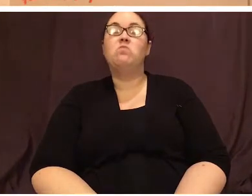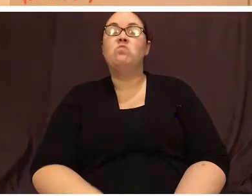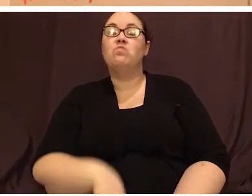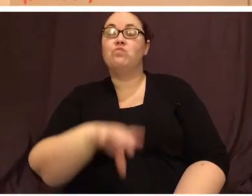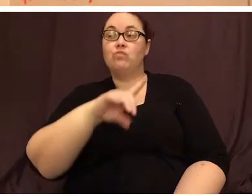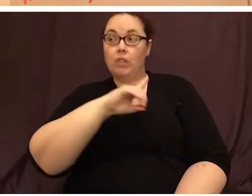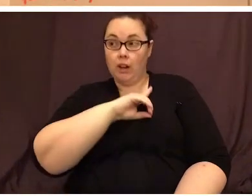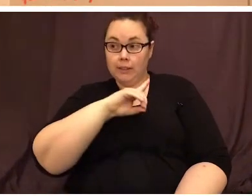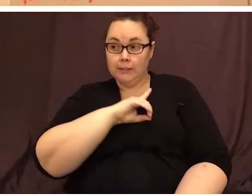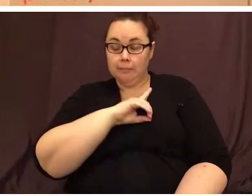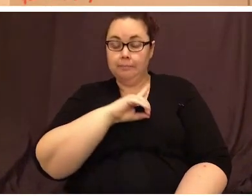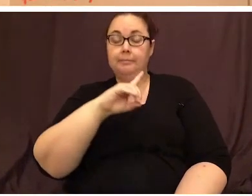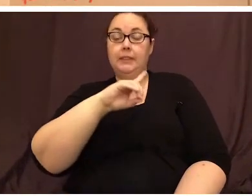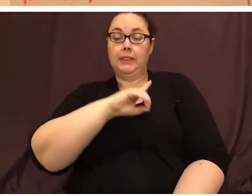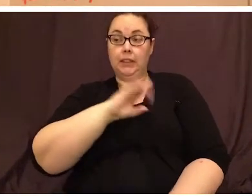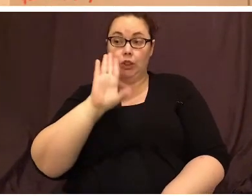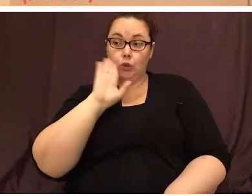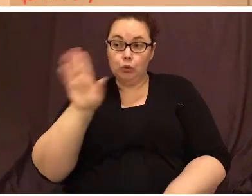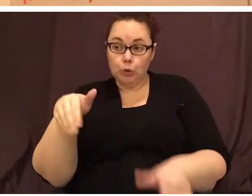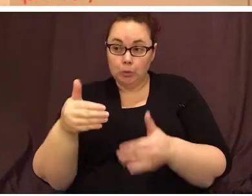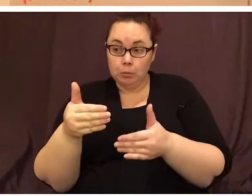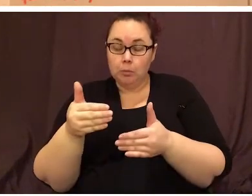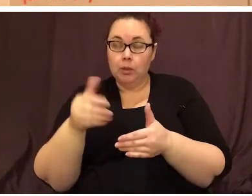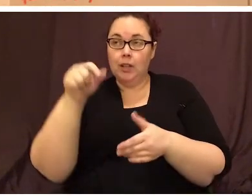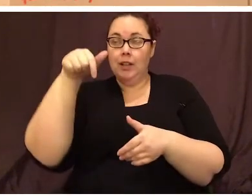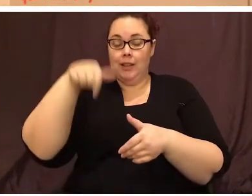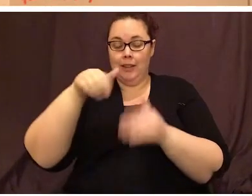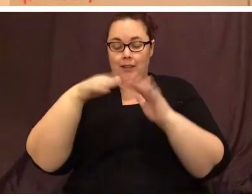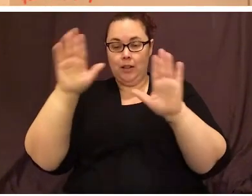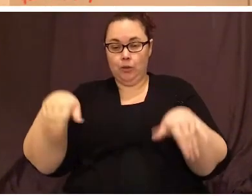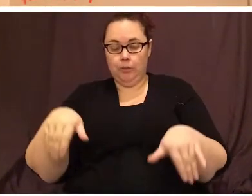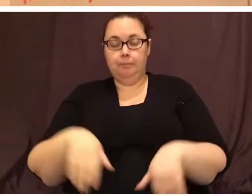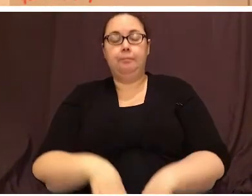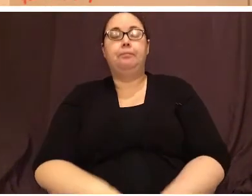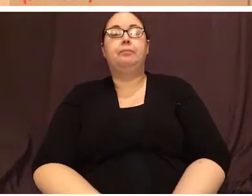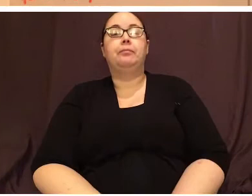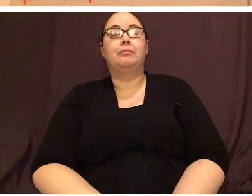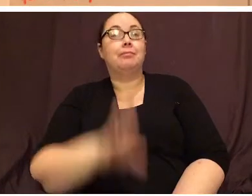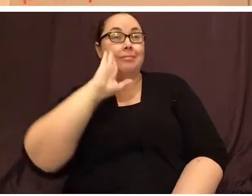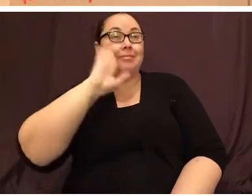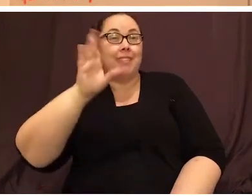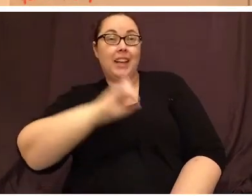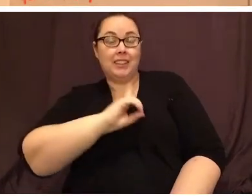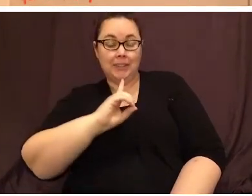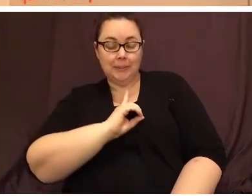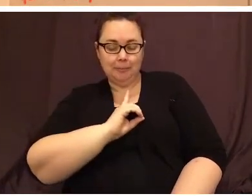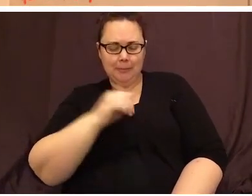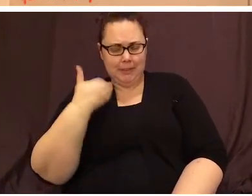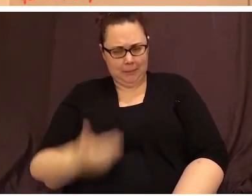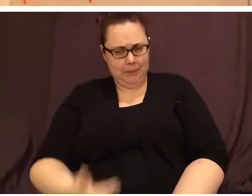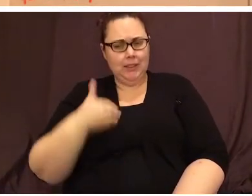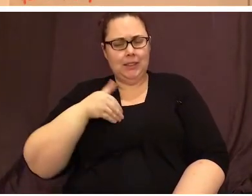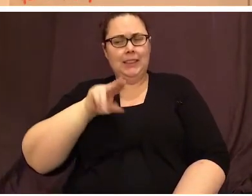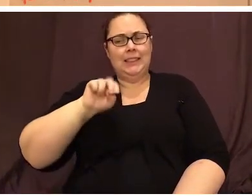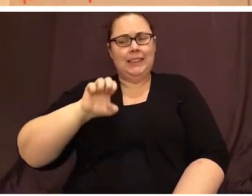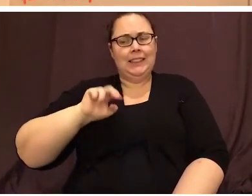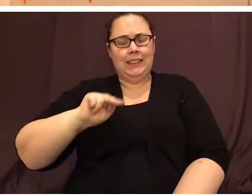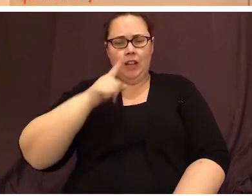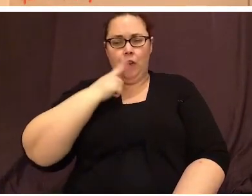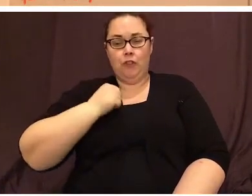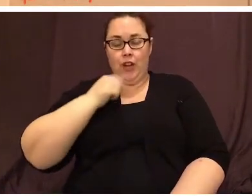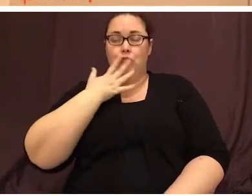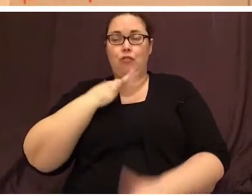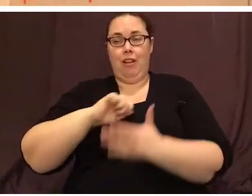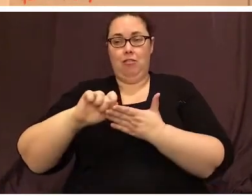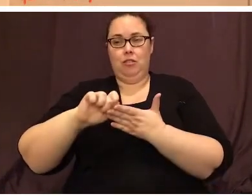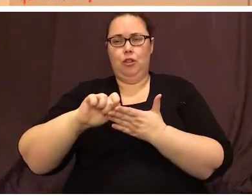Duncan, Duncan's room, Duncan's house. Hi, Duncan. It's me, neon red crown. Remember